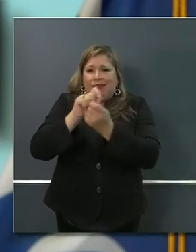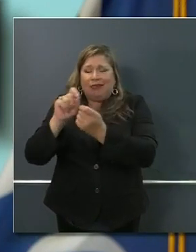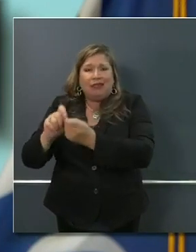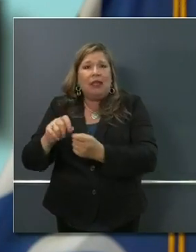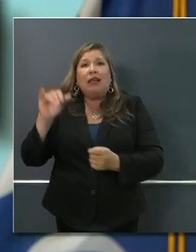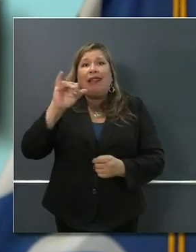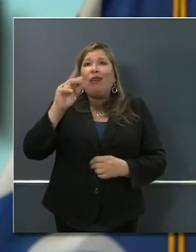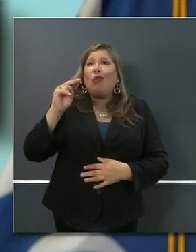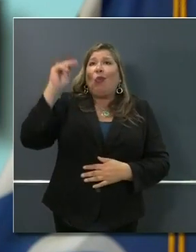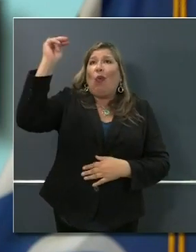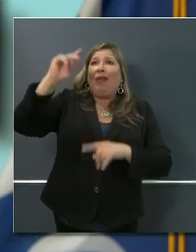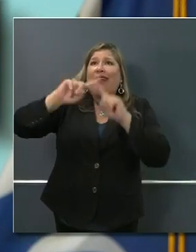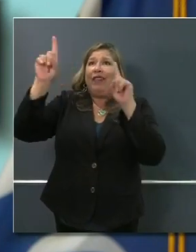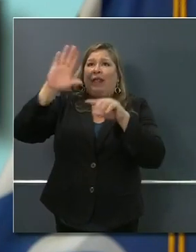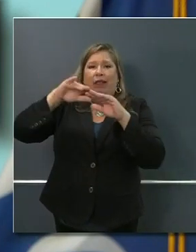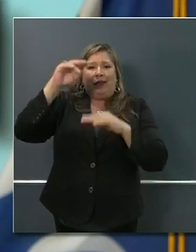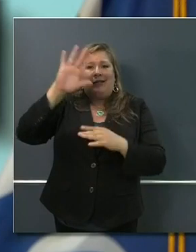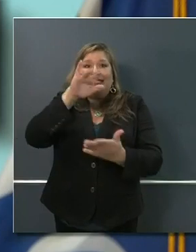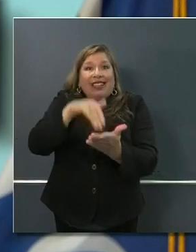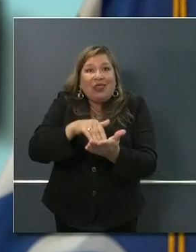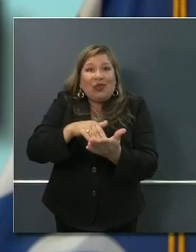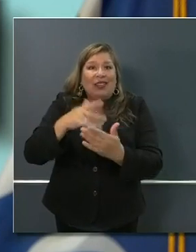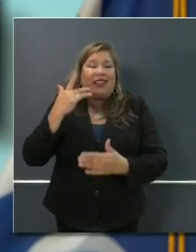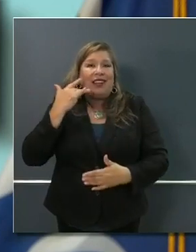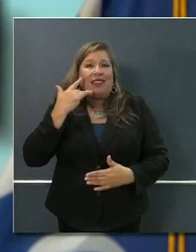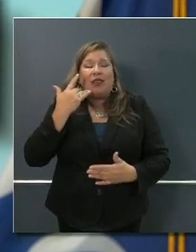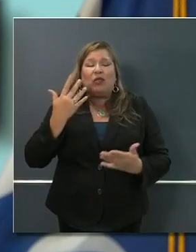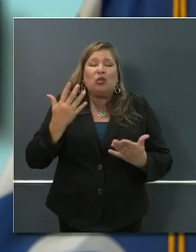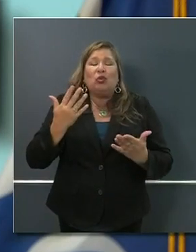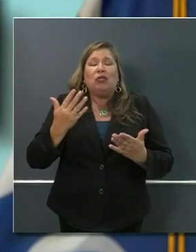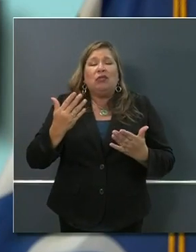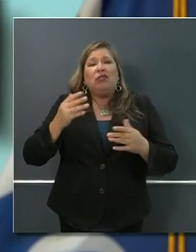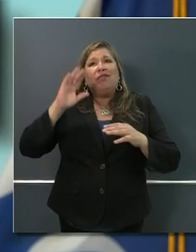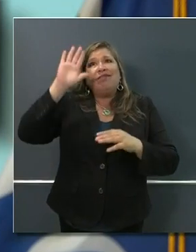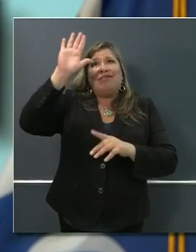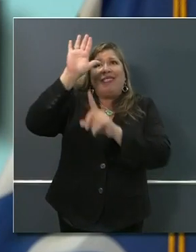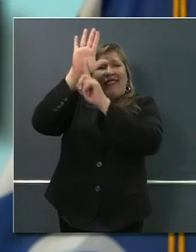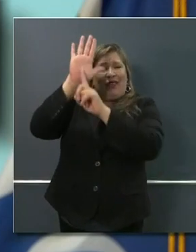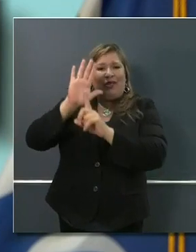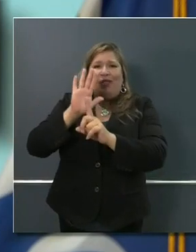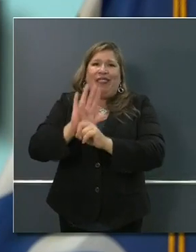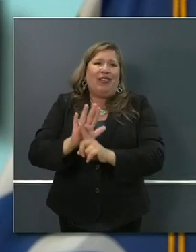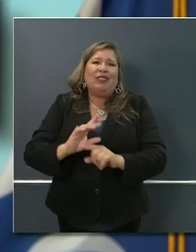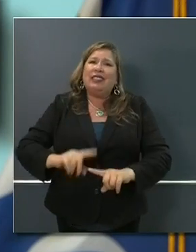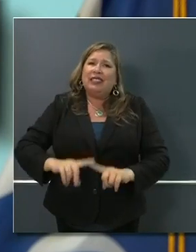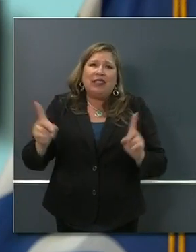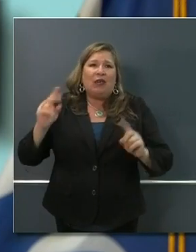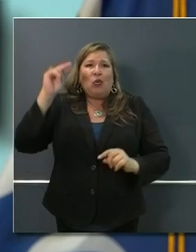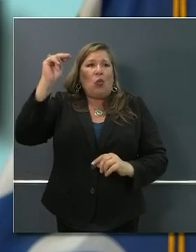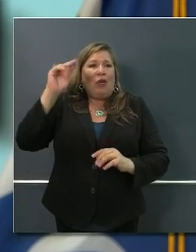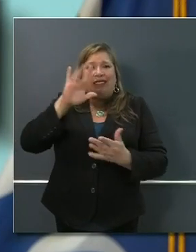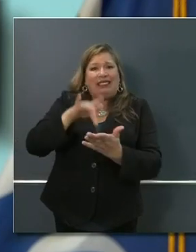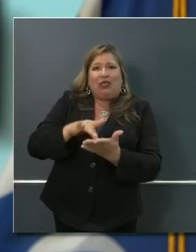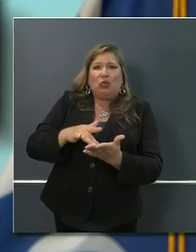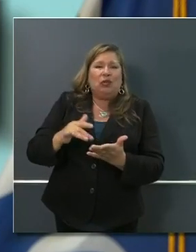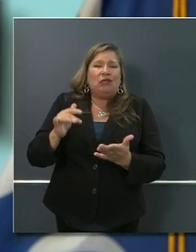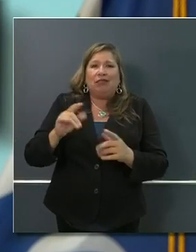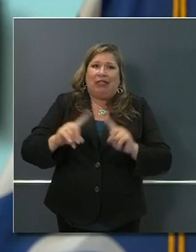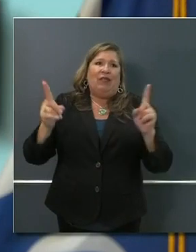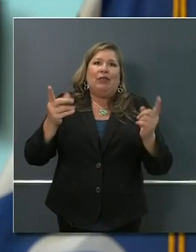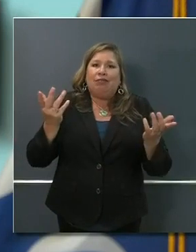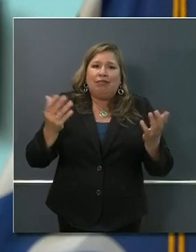central parts of Northern California. Conditions, of course, are different even still. As you know, yesterday,